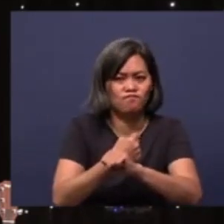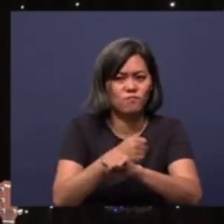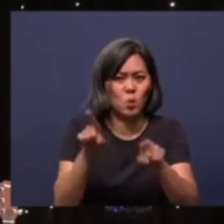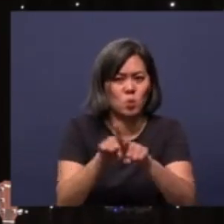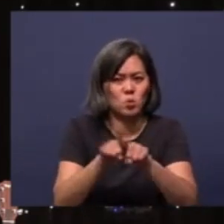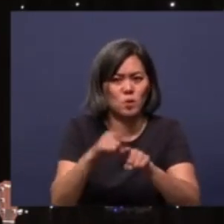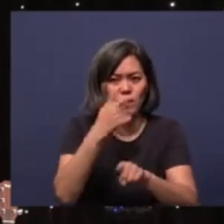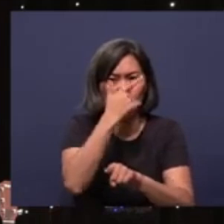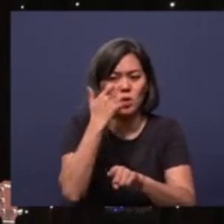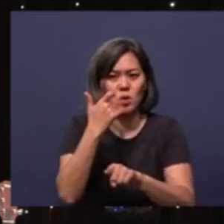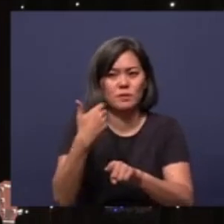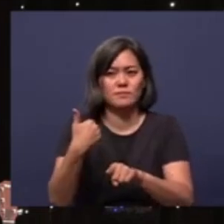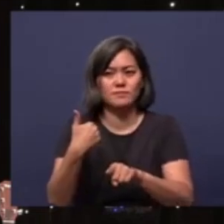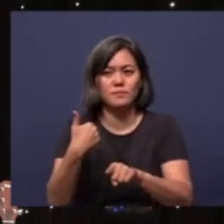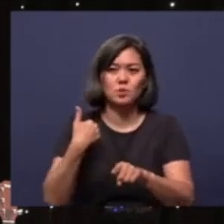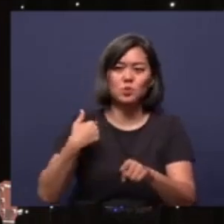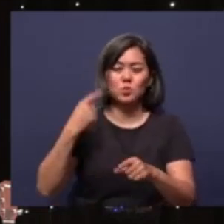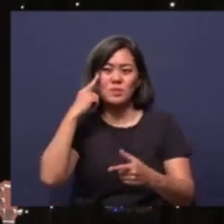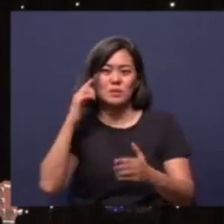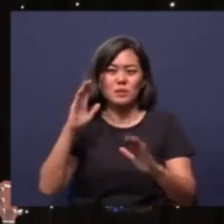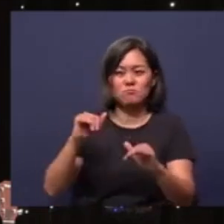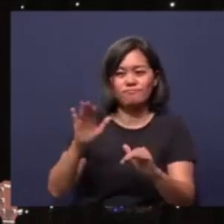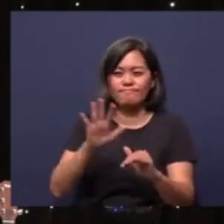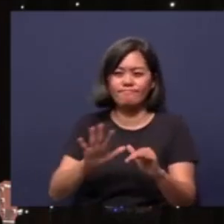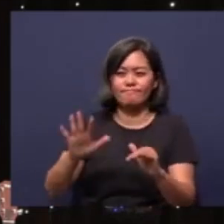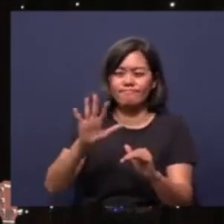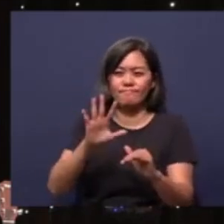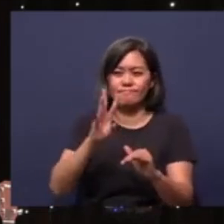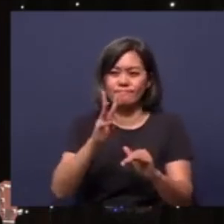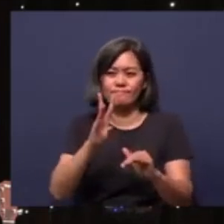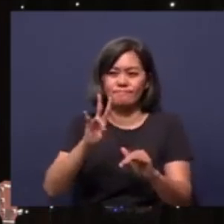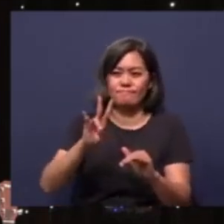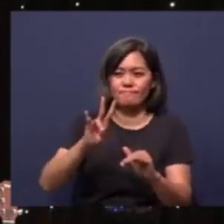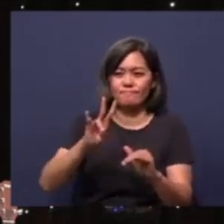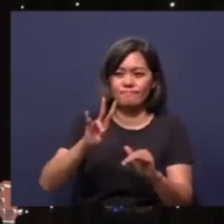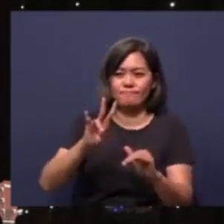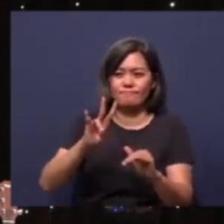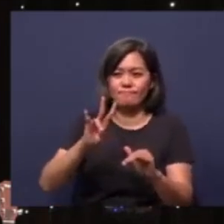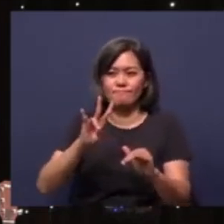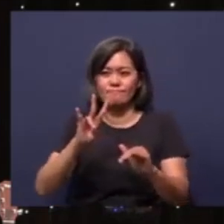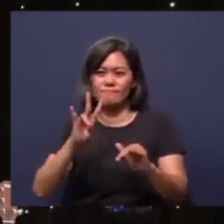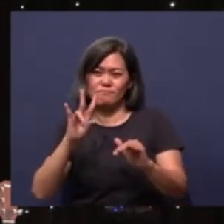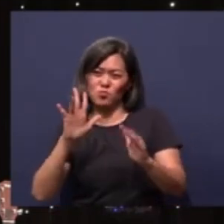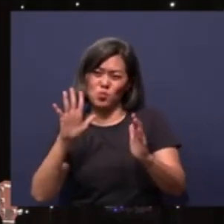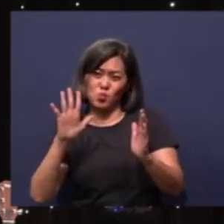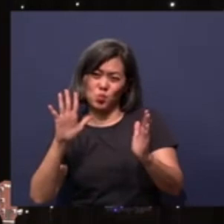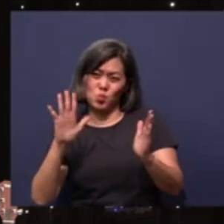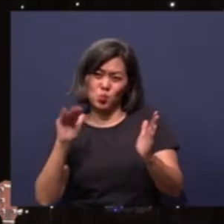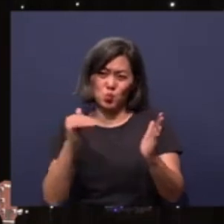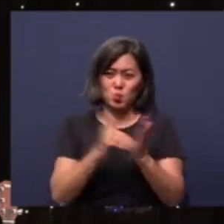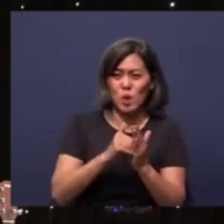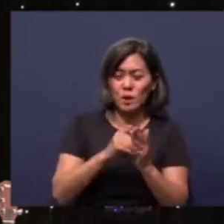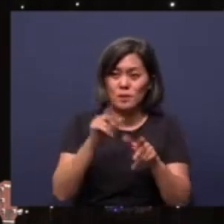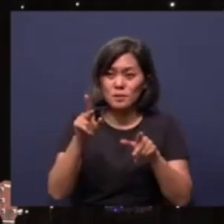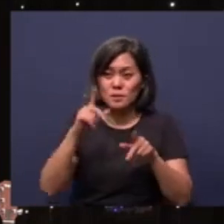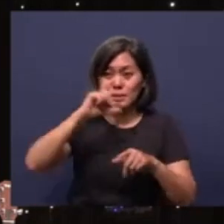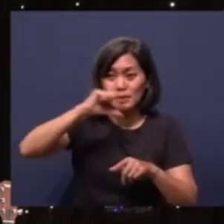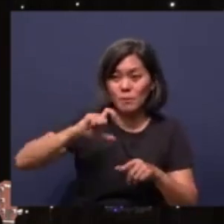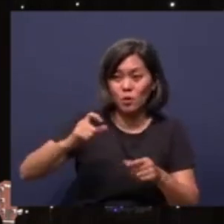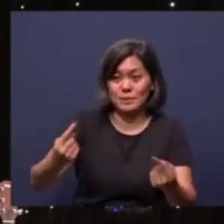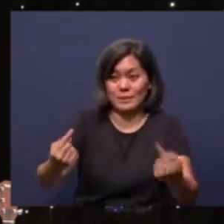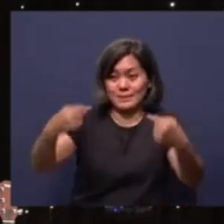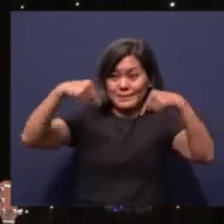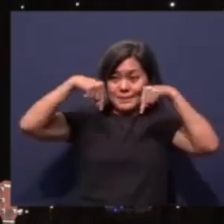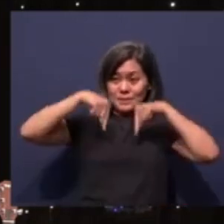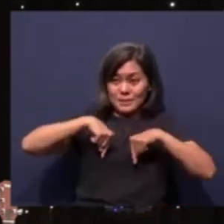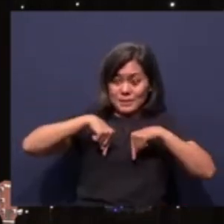because there will be a, we are expecting about 600, 700 to 1,000 Nepalese coming to this